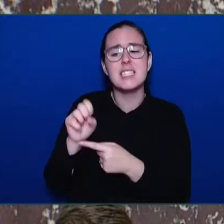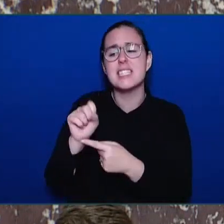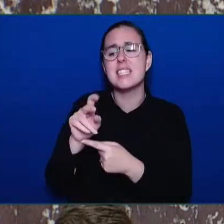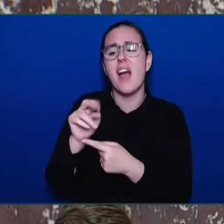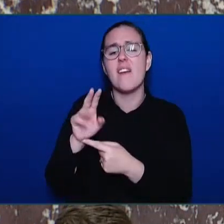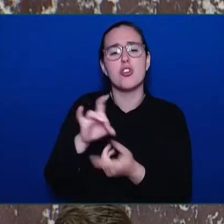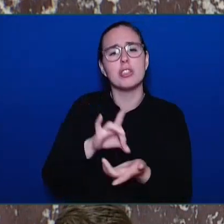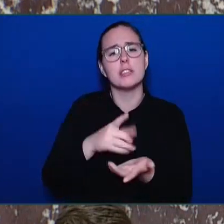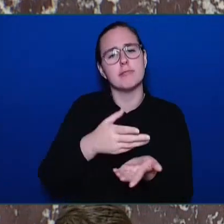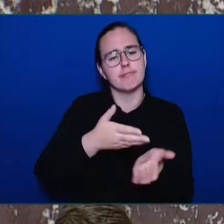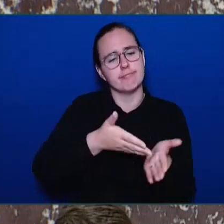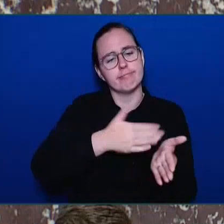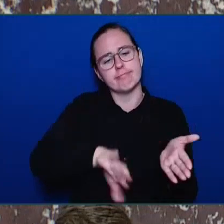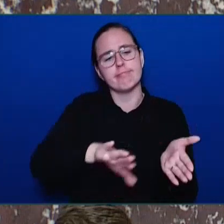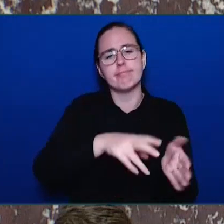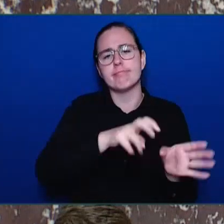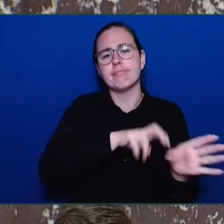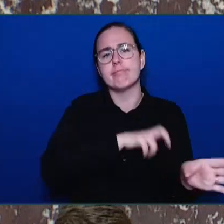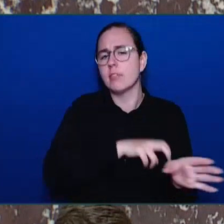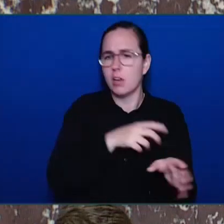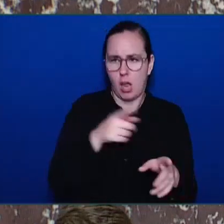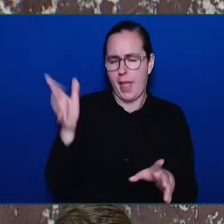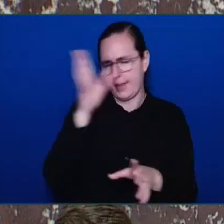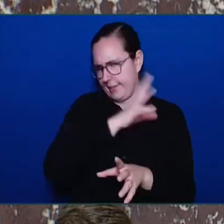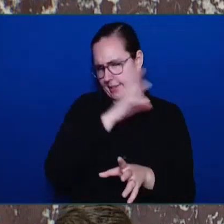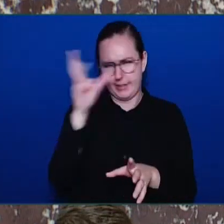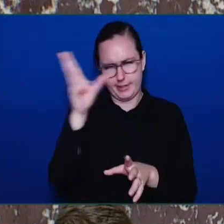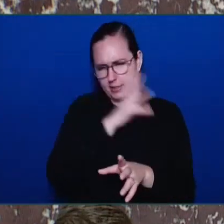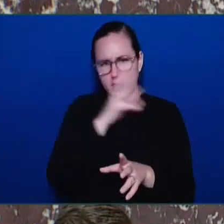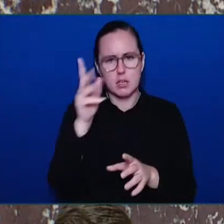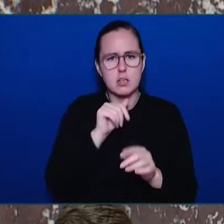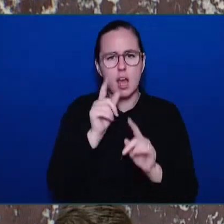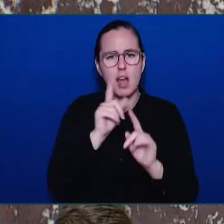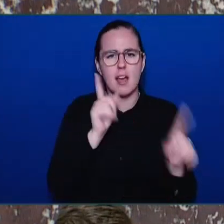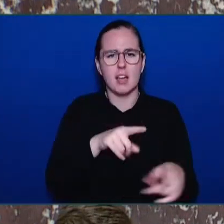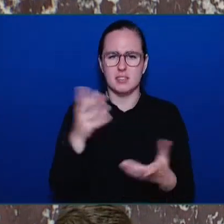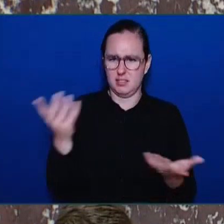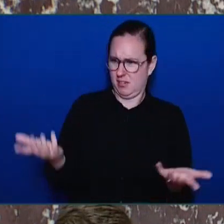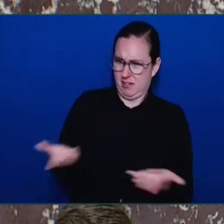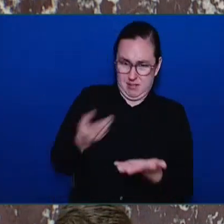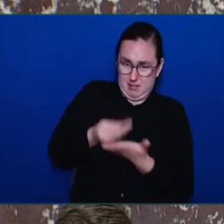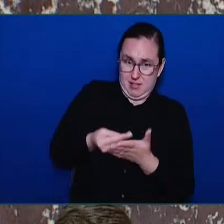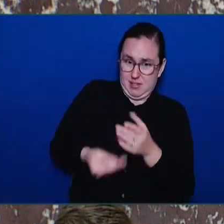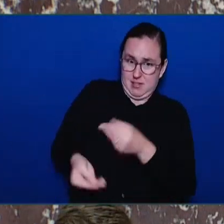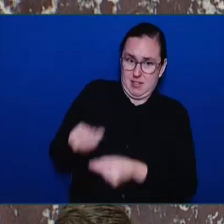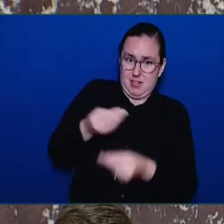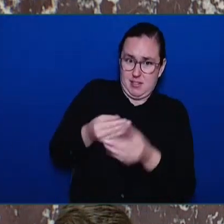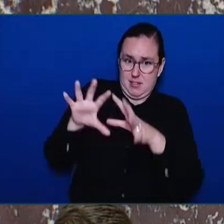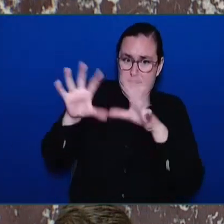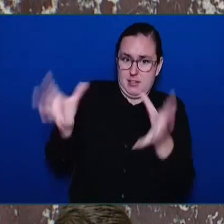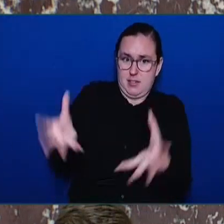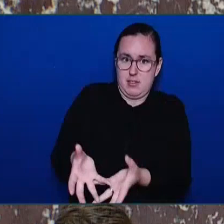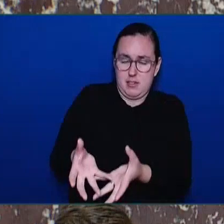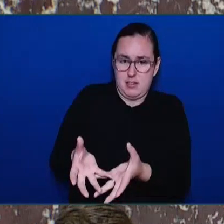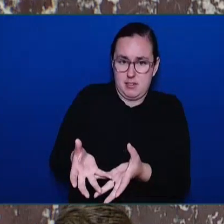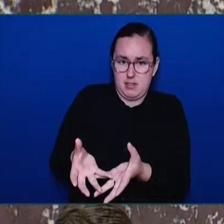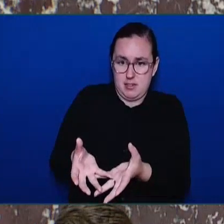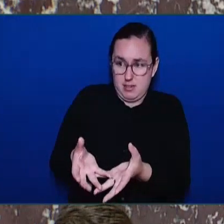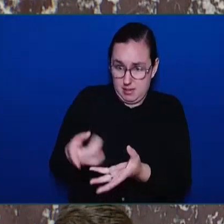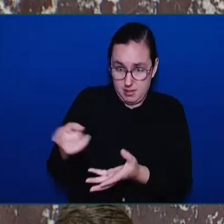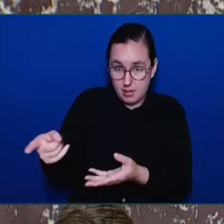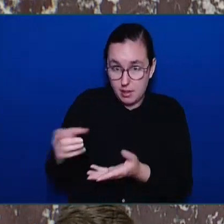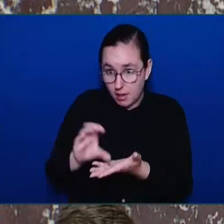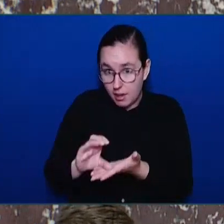$600,000 of severance, which also triggered a new government job on the very same day. We have the former Chief of Staff, Jeff Meigs,